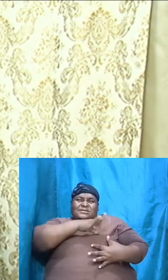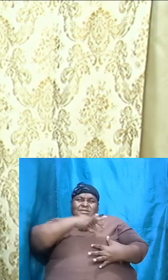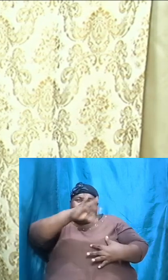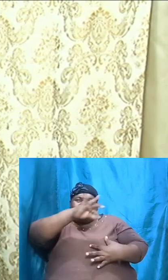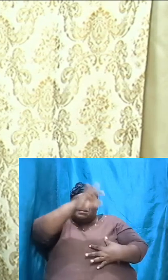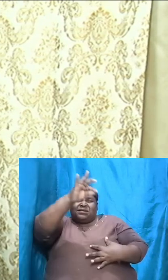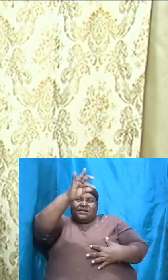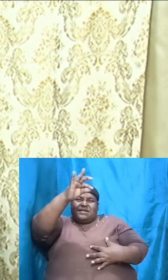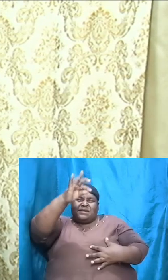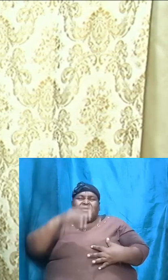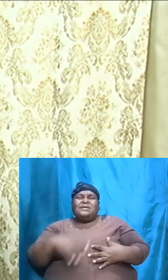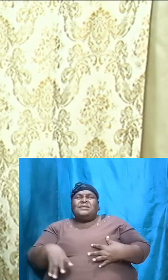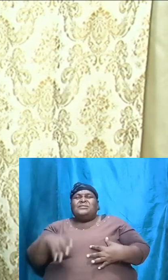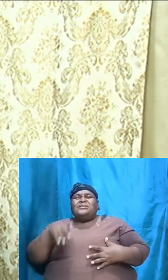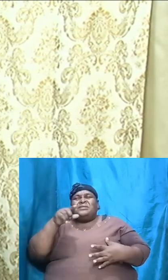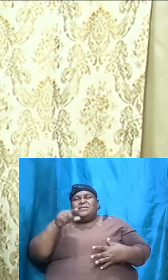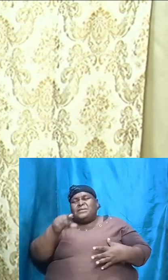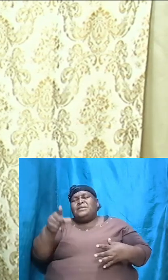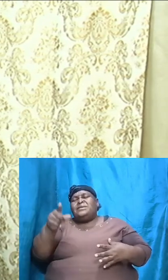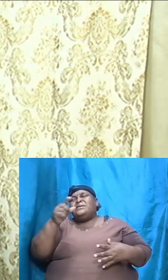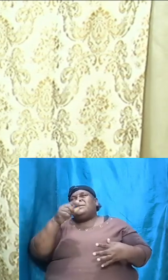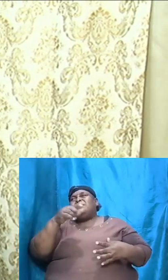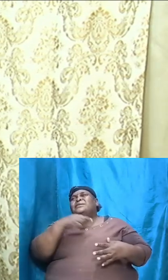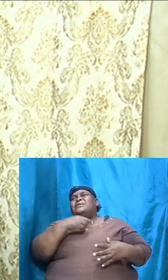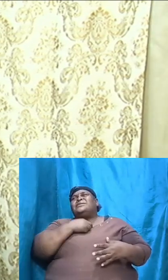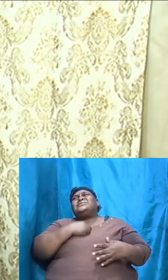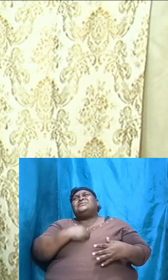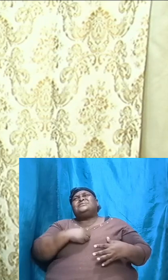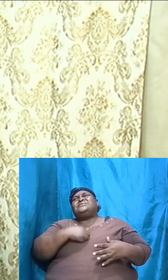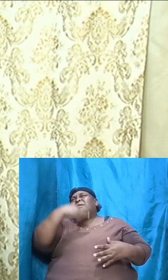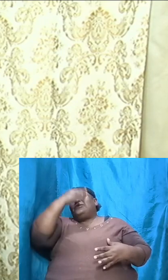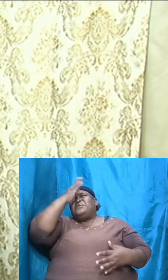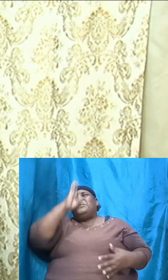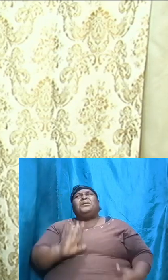desired ultimately it means he desired God